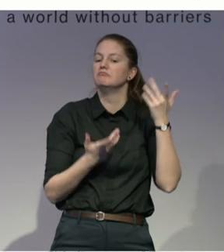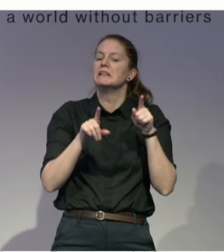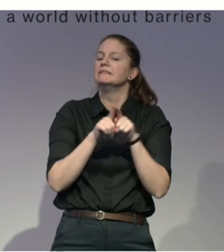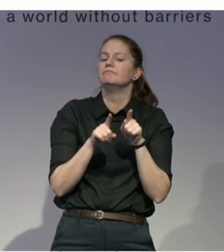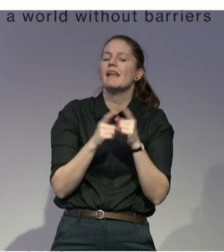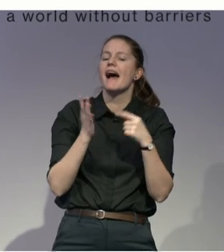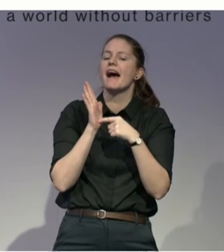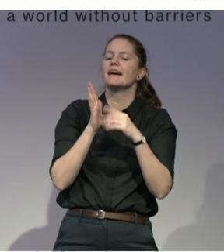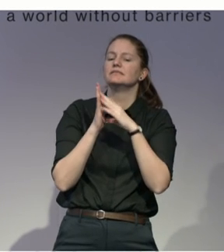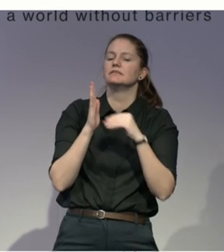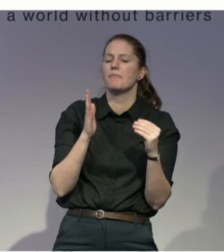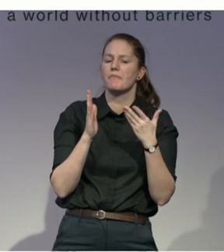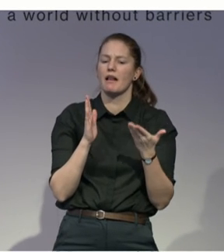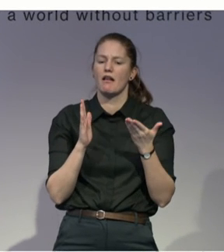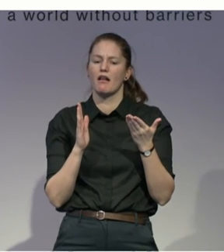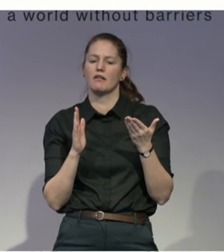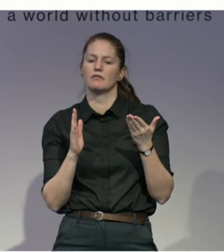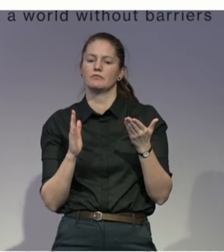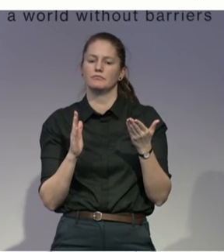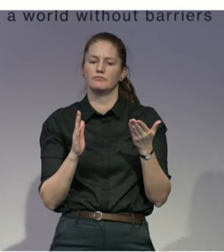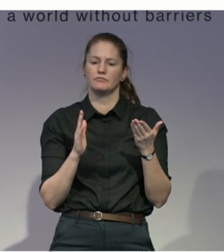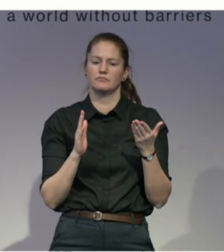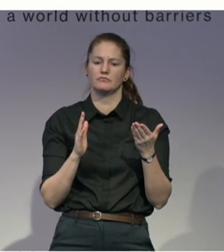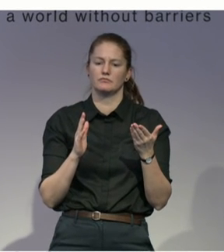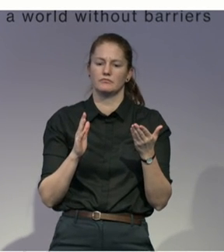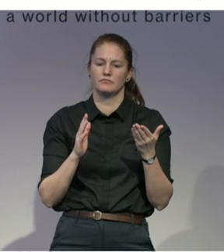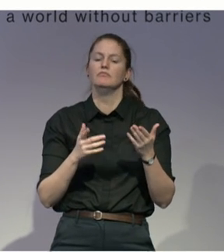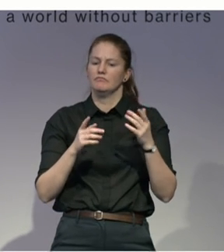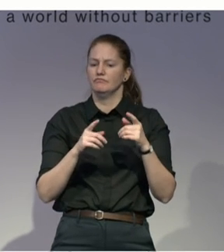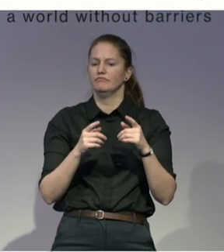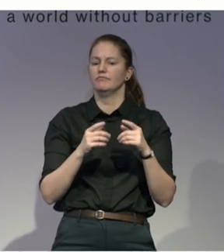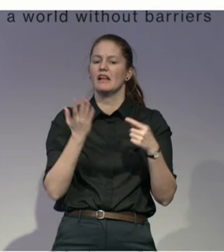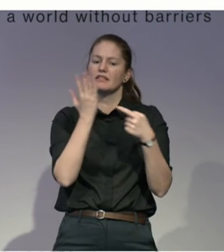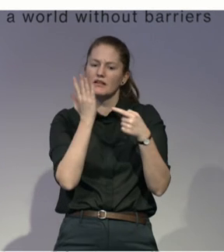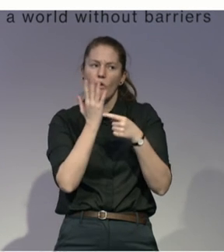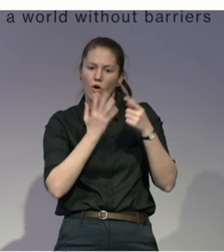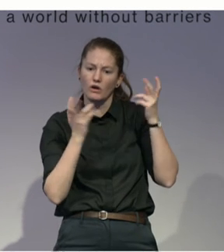in the application of assistive technologies, to make the whole government service more accessible.